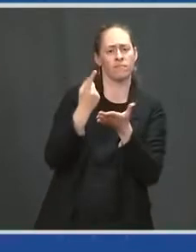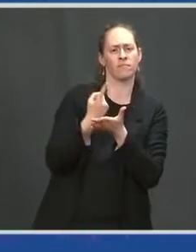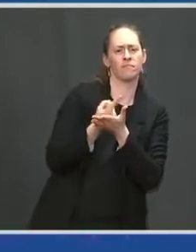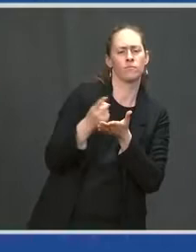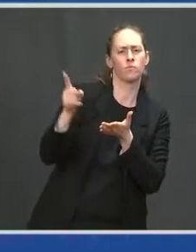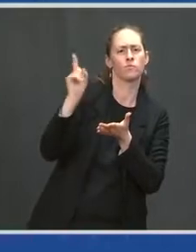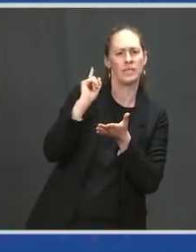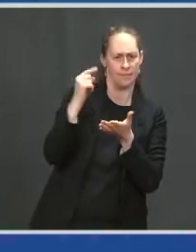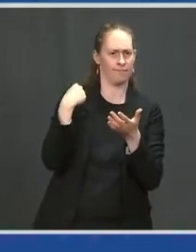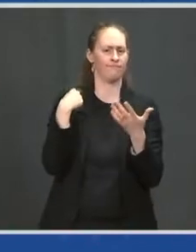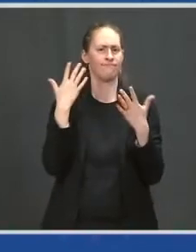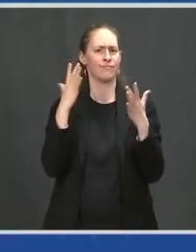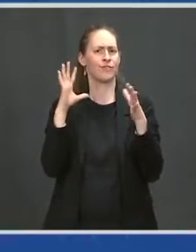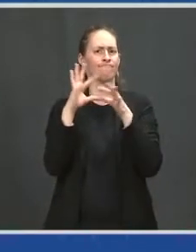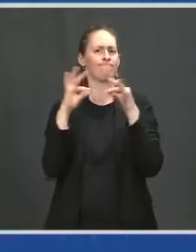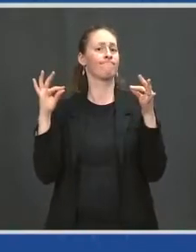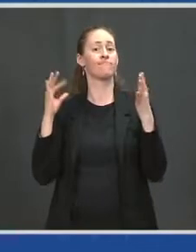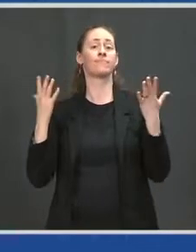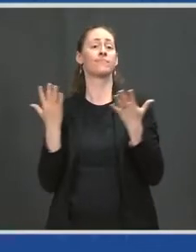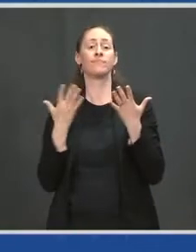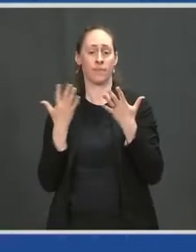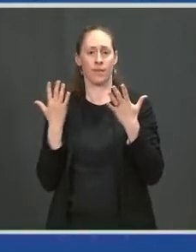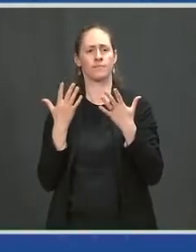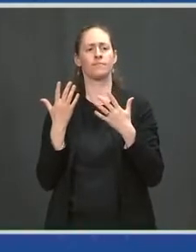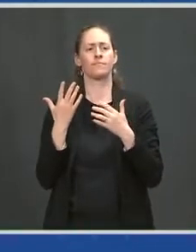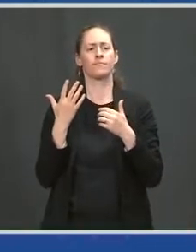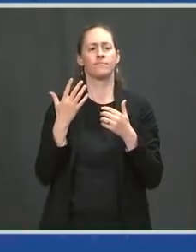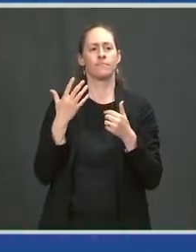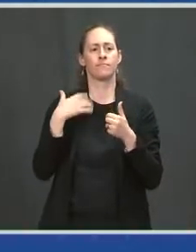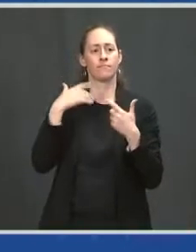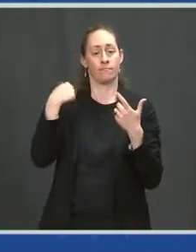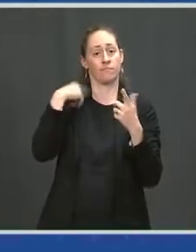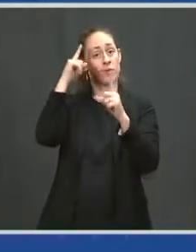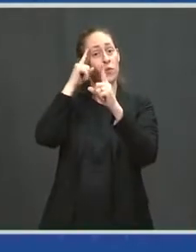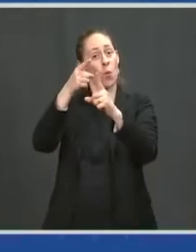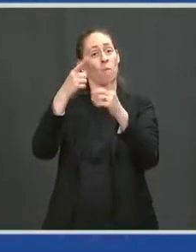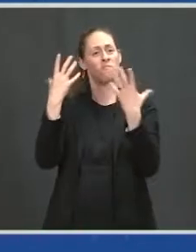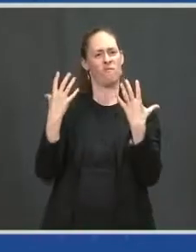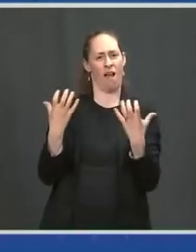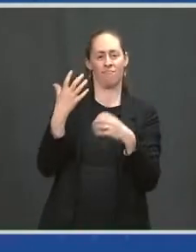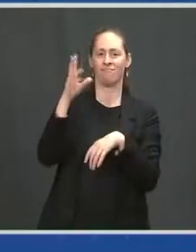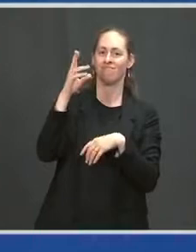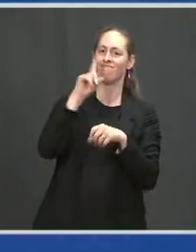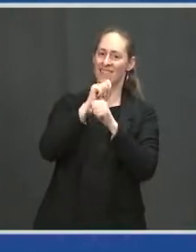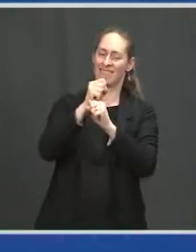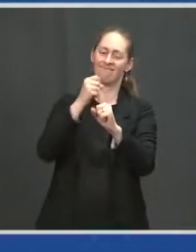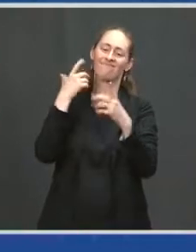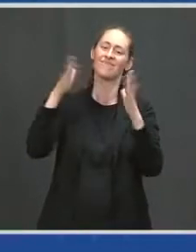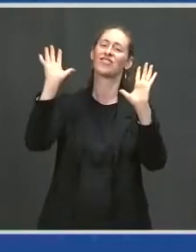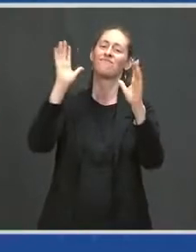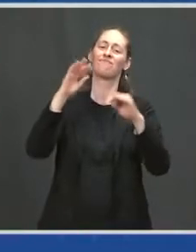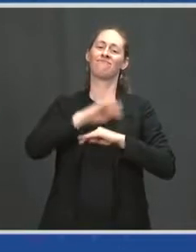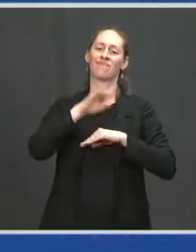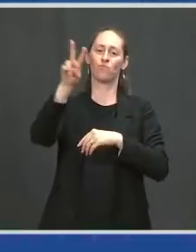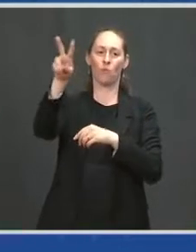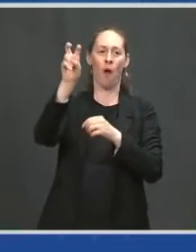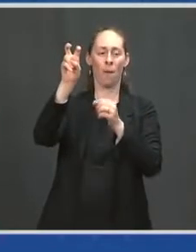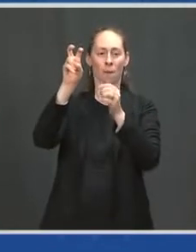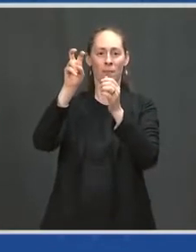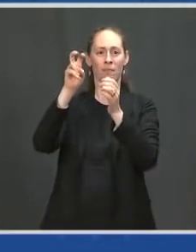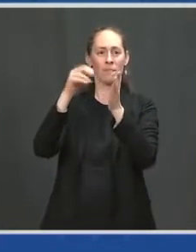threshold of 200 million shots. We've now, since Inauguration Day,